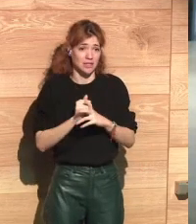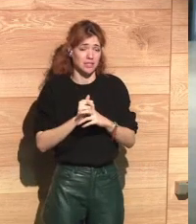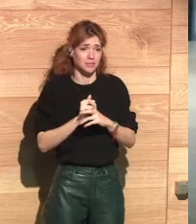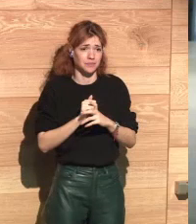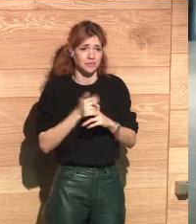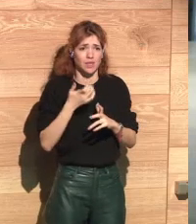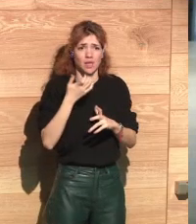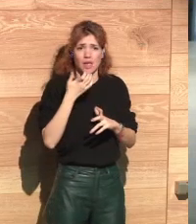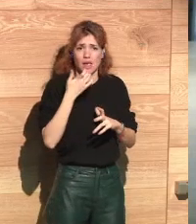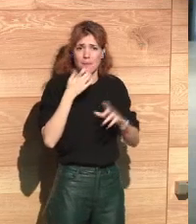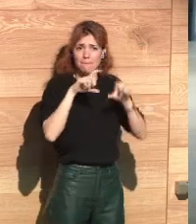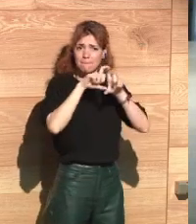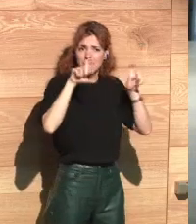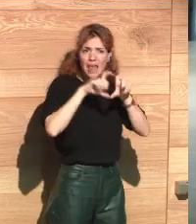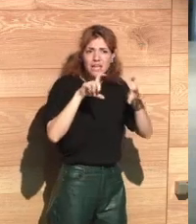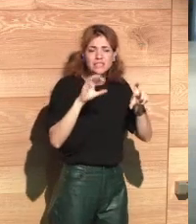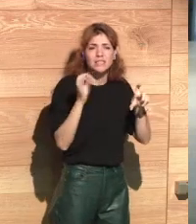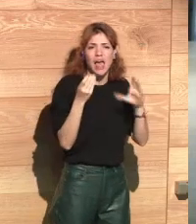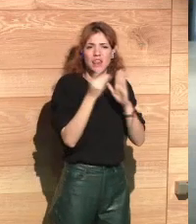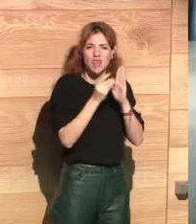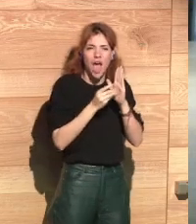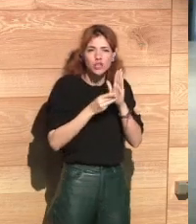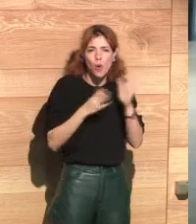interferences.